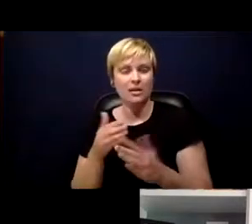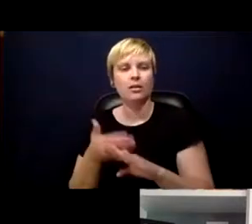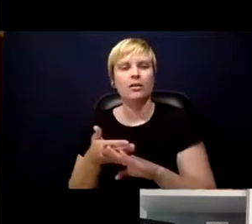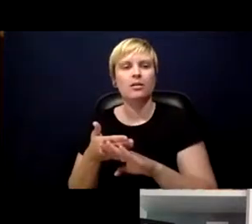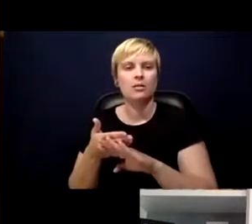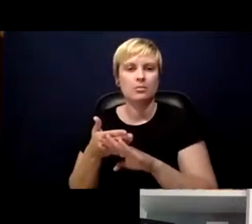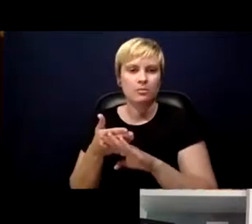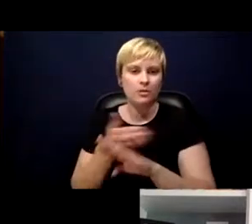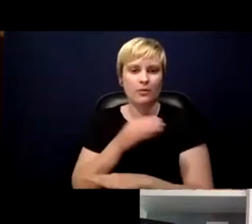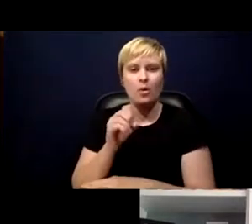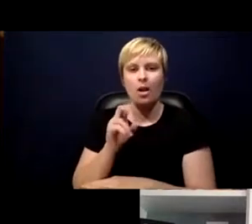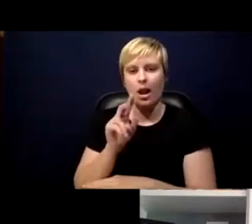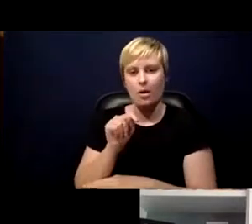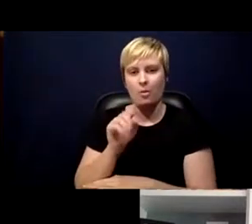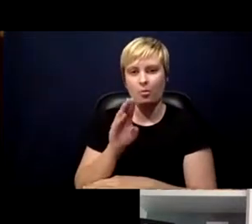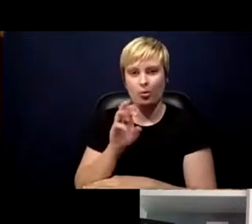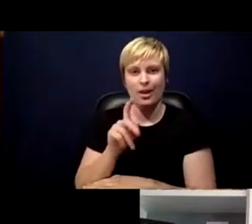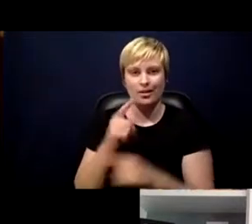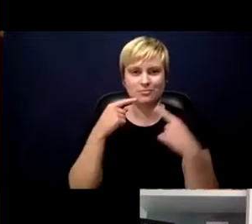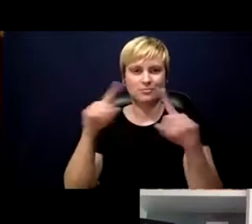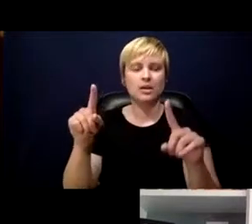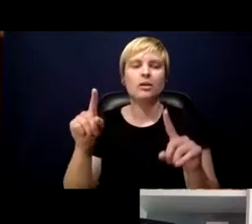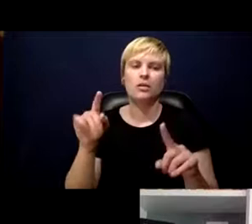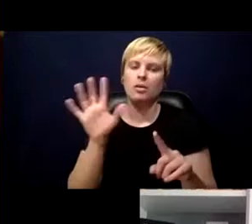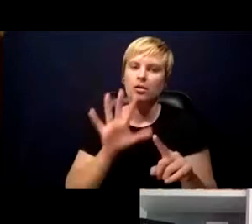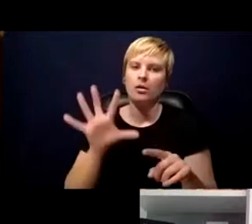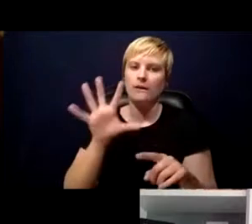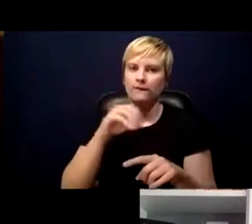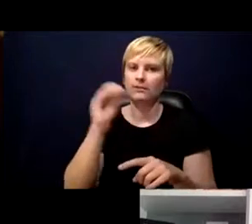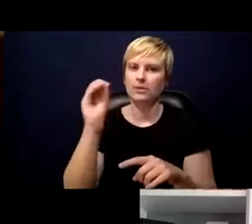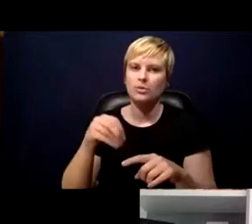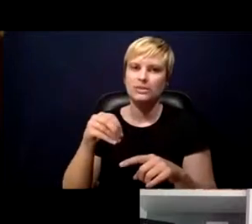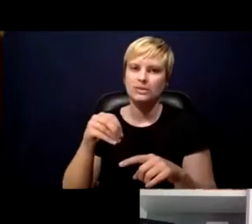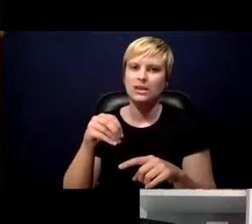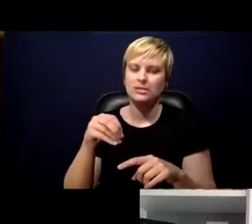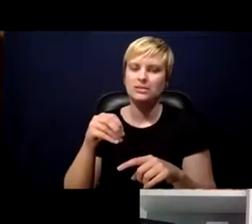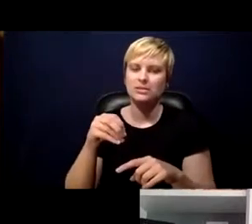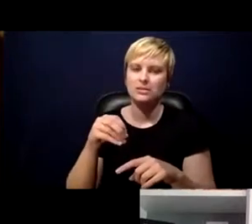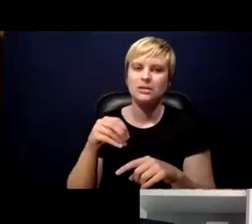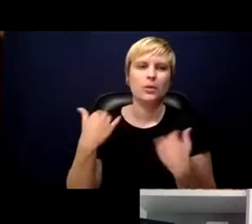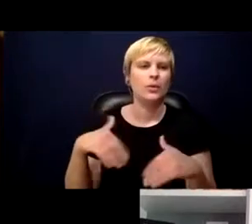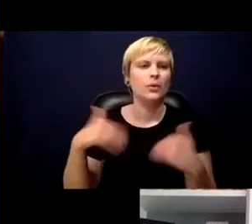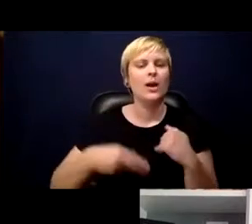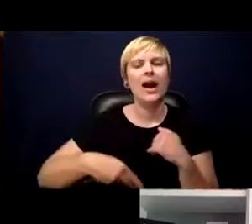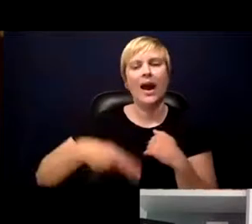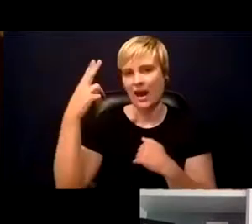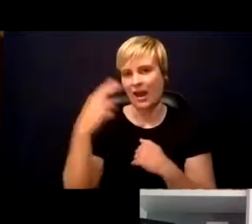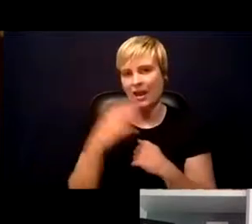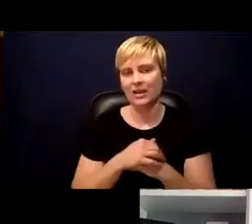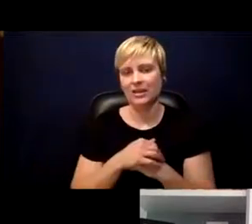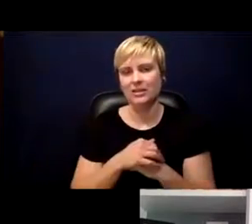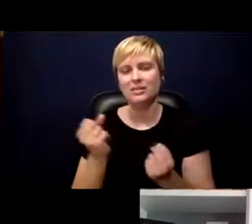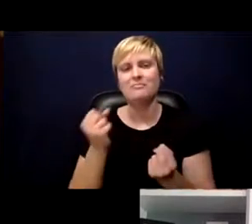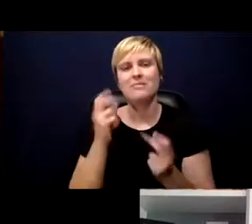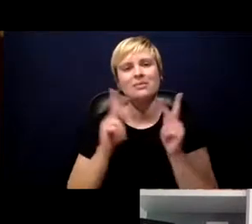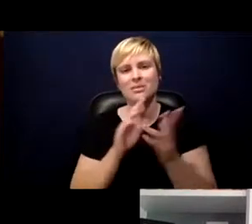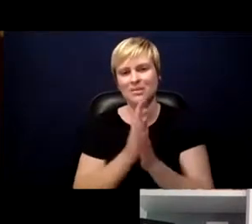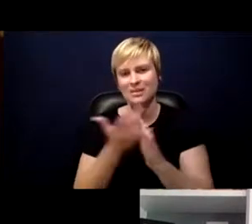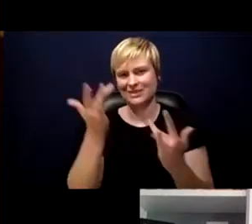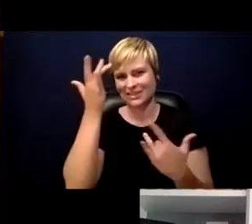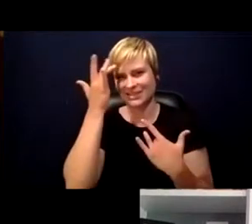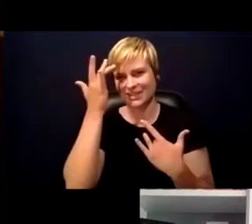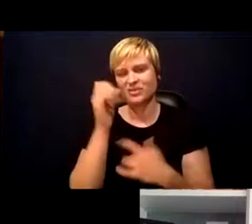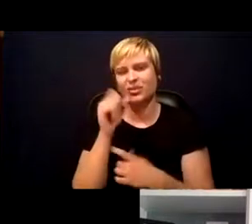was about 50% case fatality rate, which was very, very high. And a lot of people were getting sick. And so the stigma was